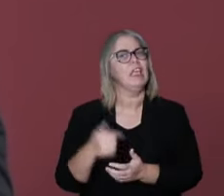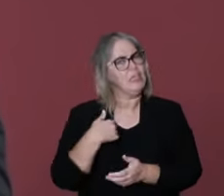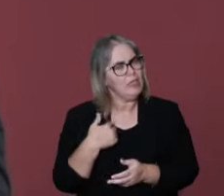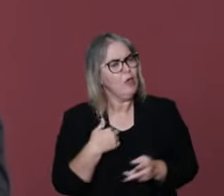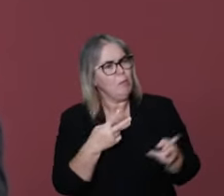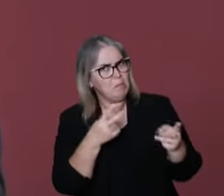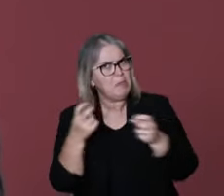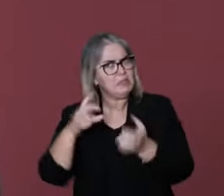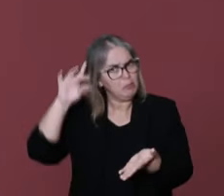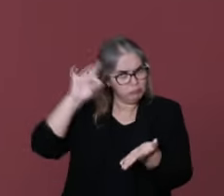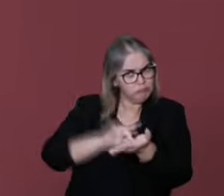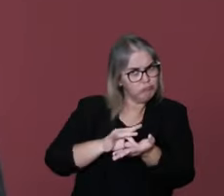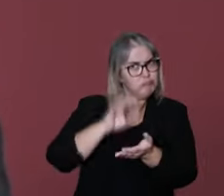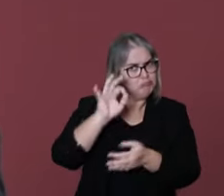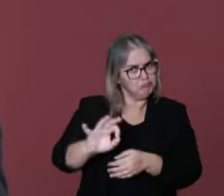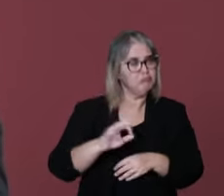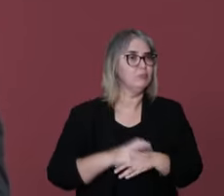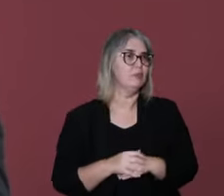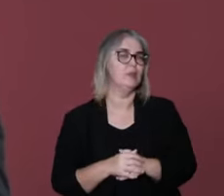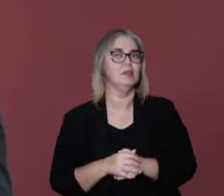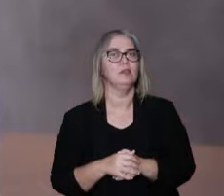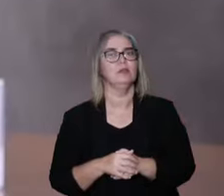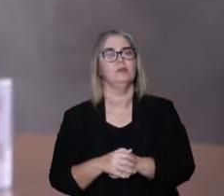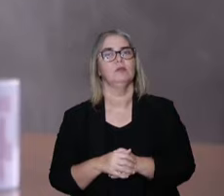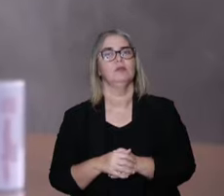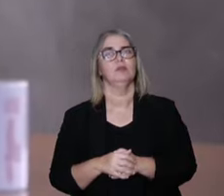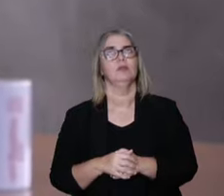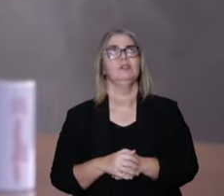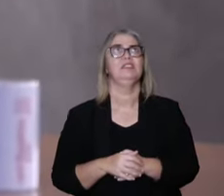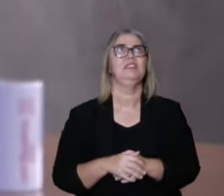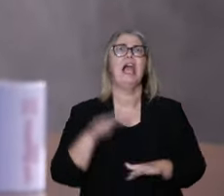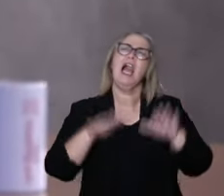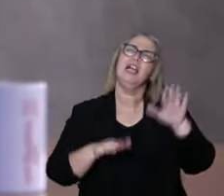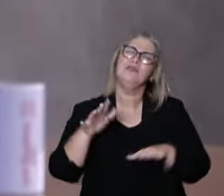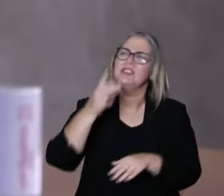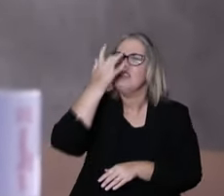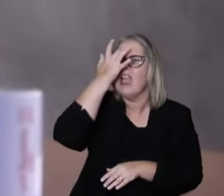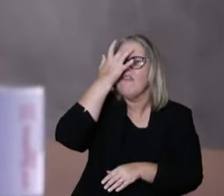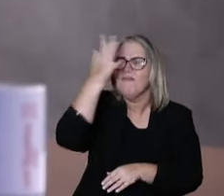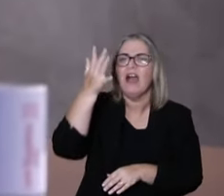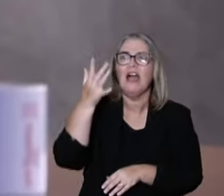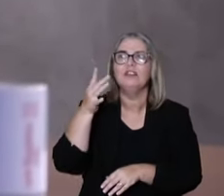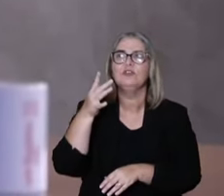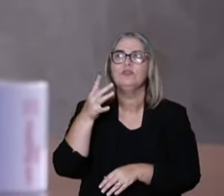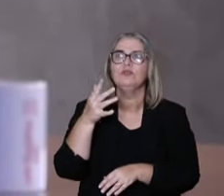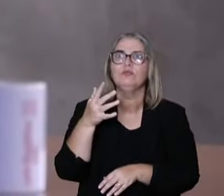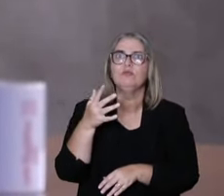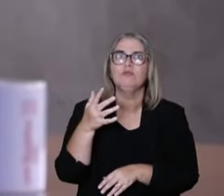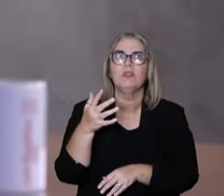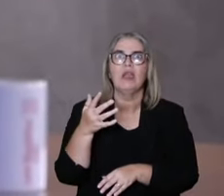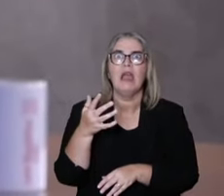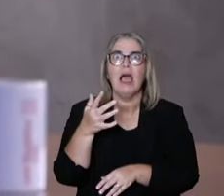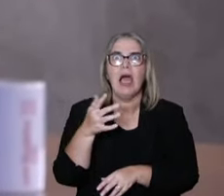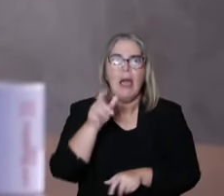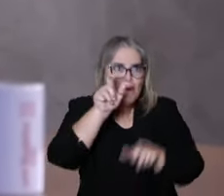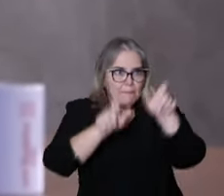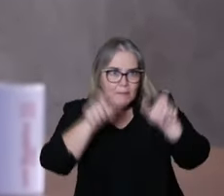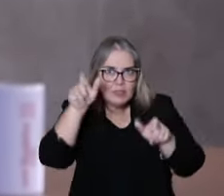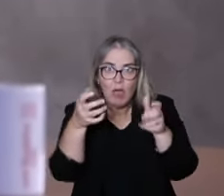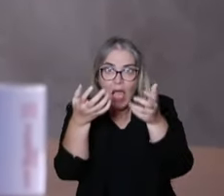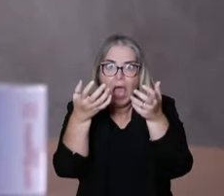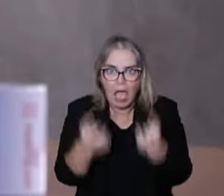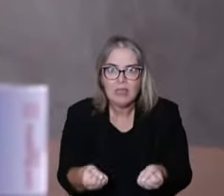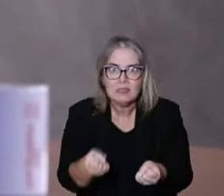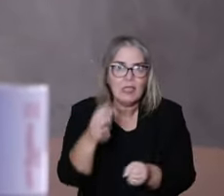And I see that it is actually easier to work with